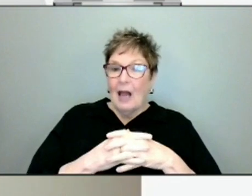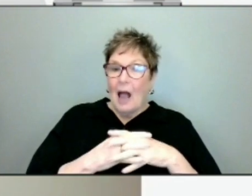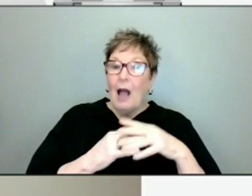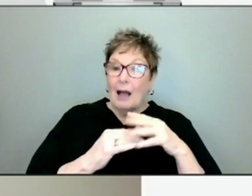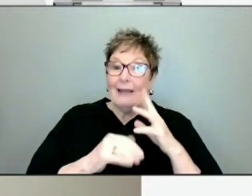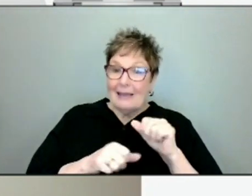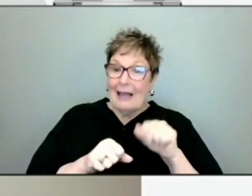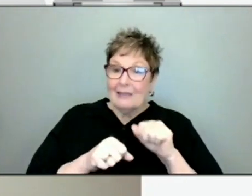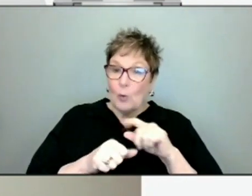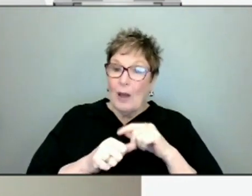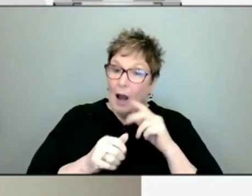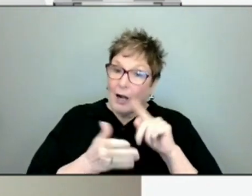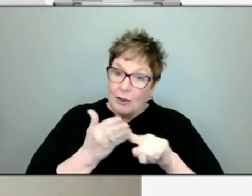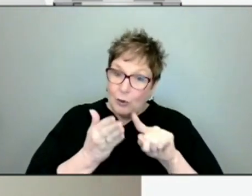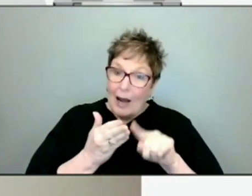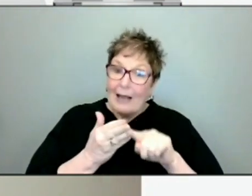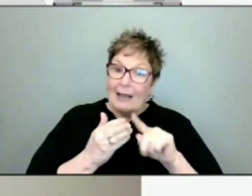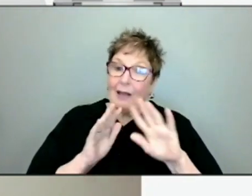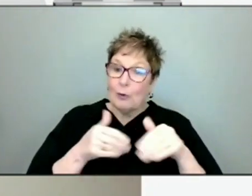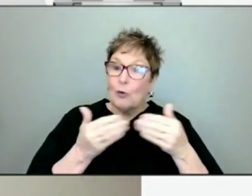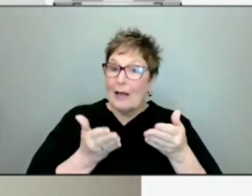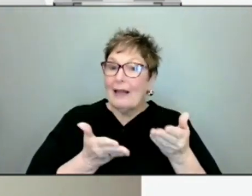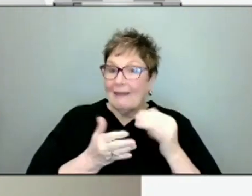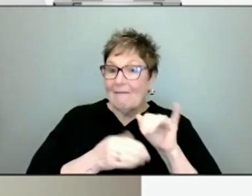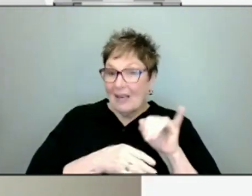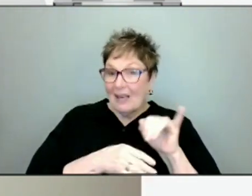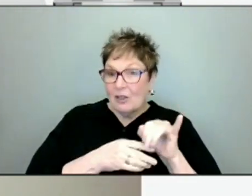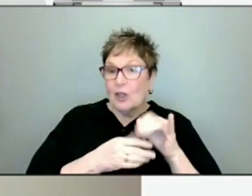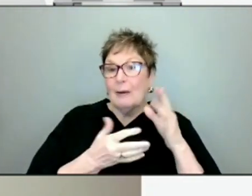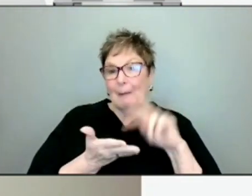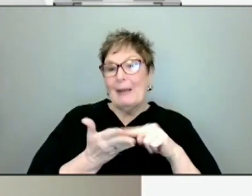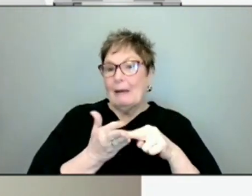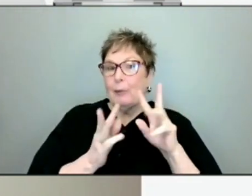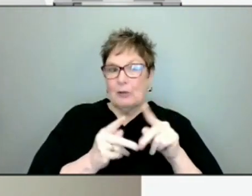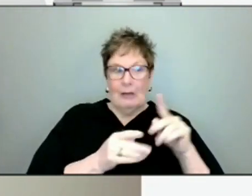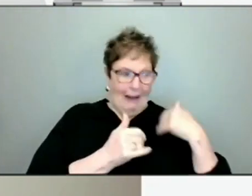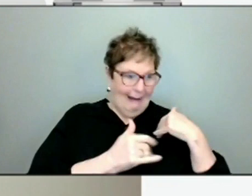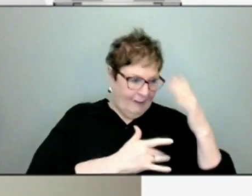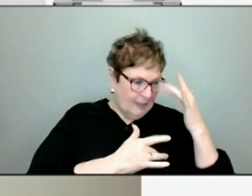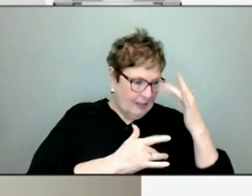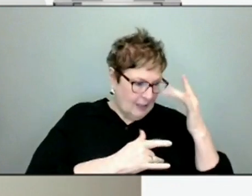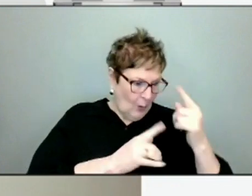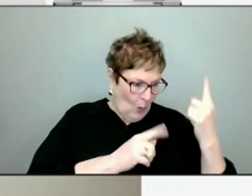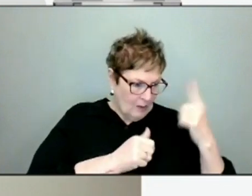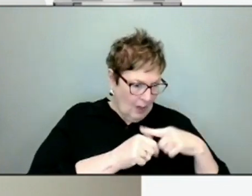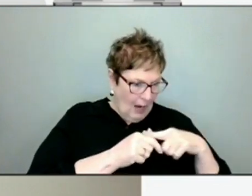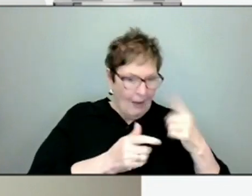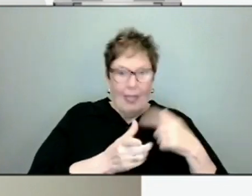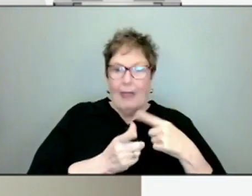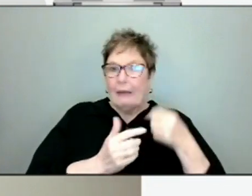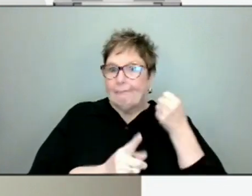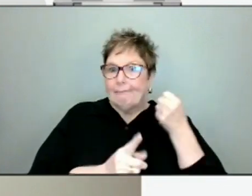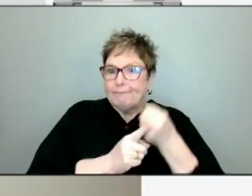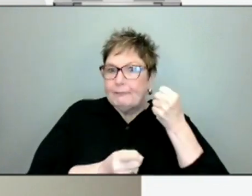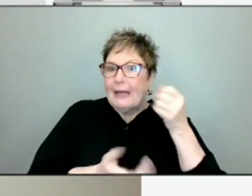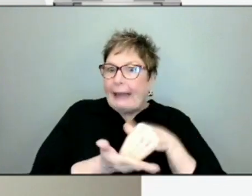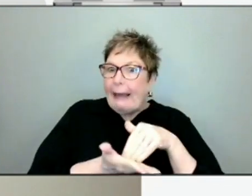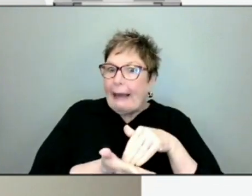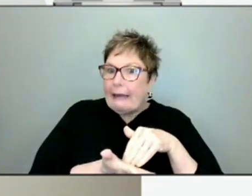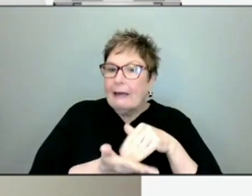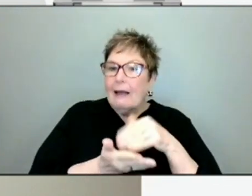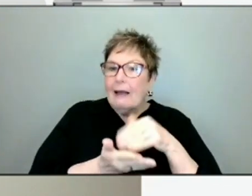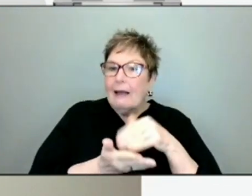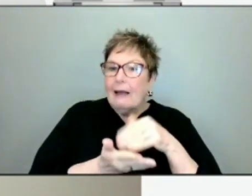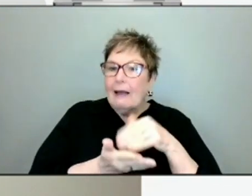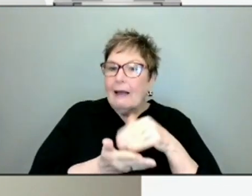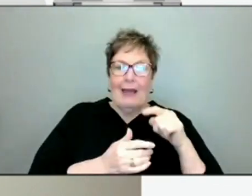tracking reinfections. And so we see individuals who are, based on the CDC guidance for reinfection, they have to